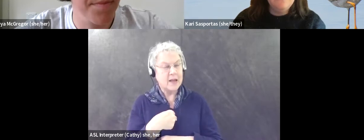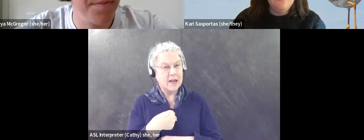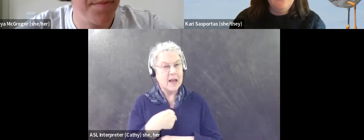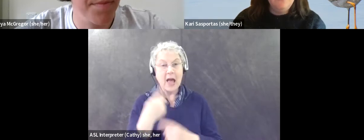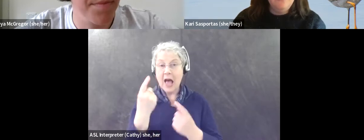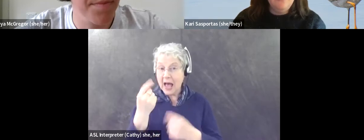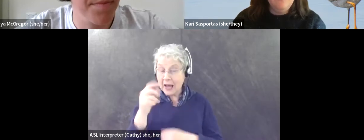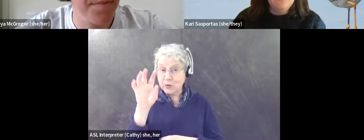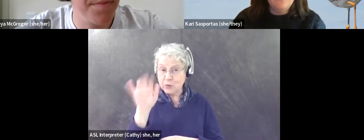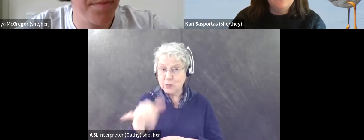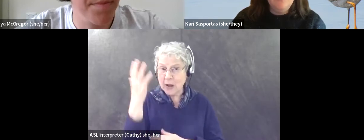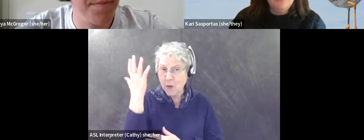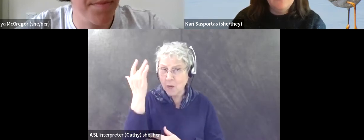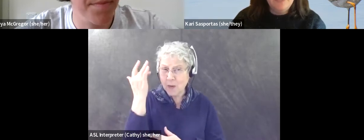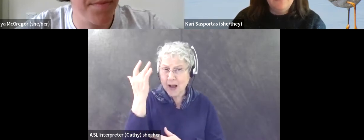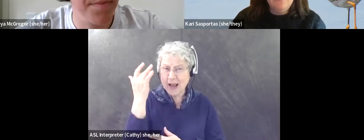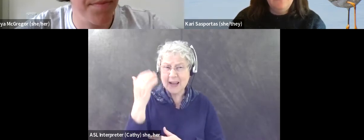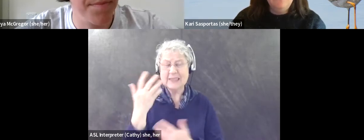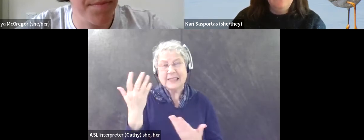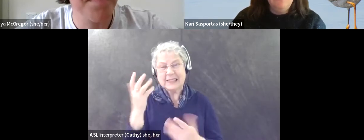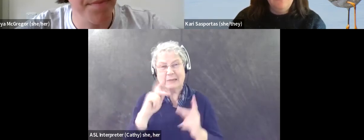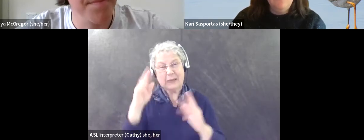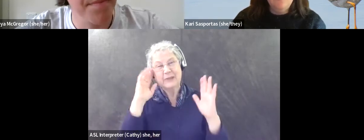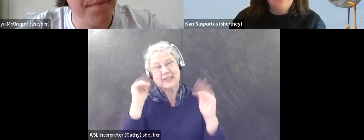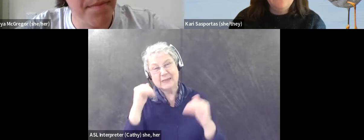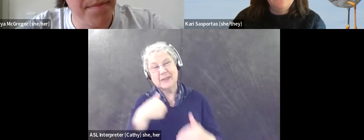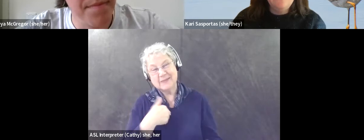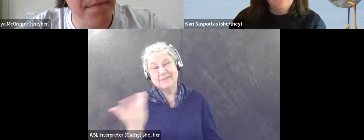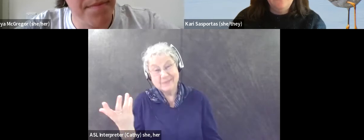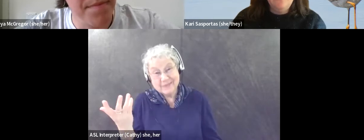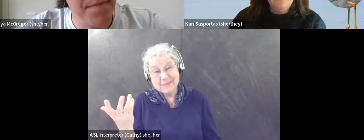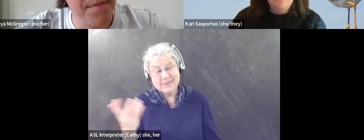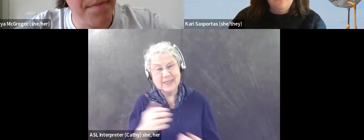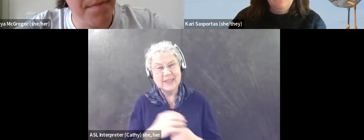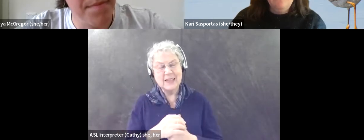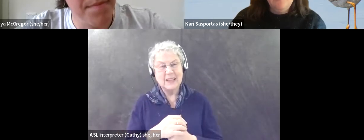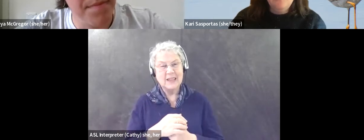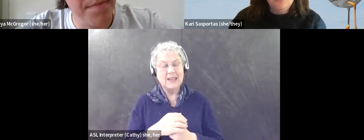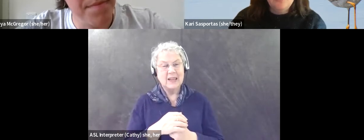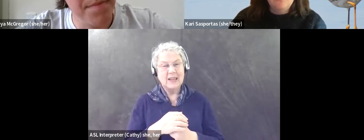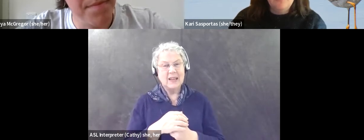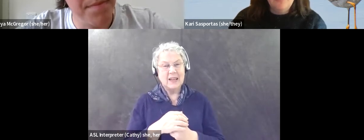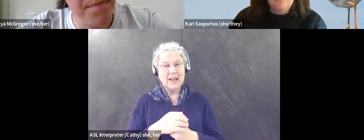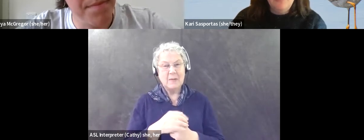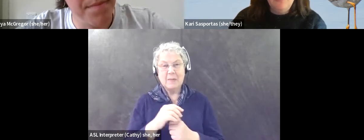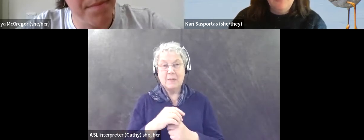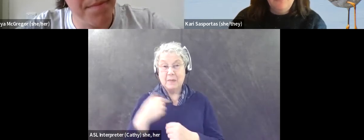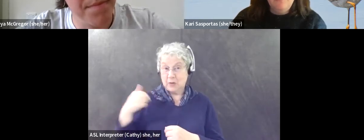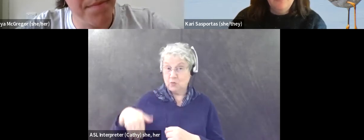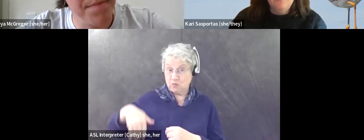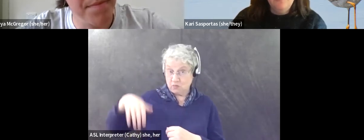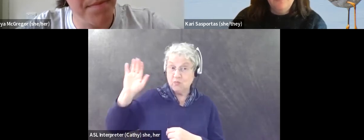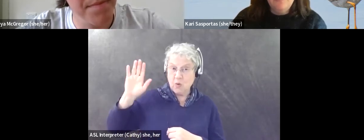because it's largely been expected or that's, you know, traditionally growing up and